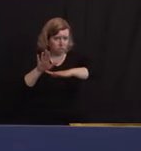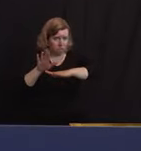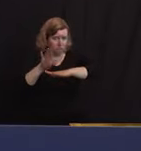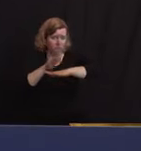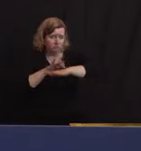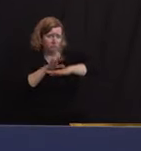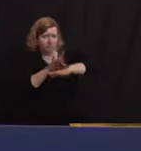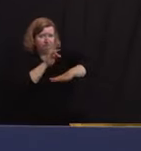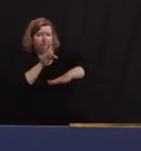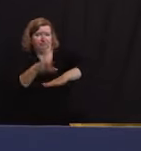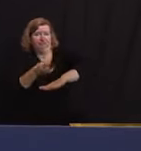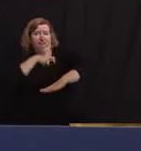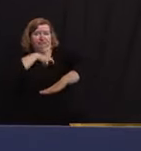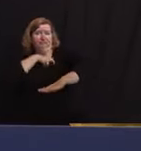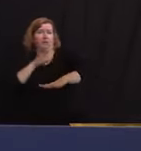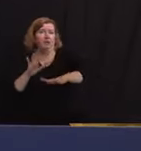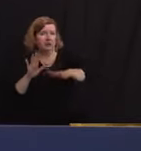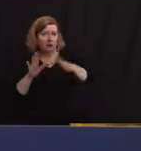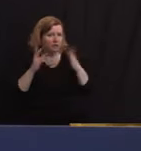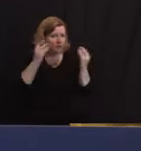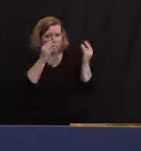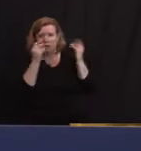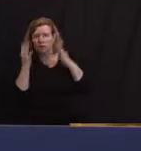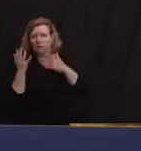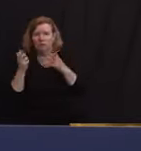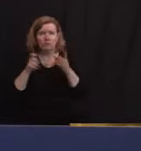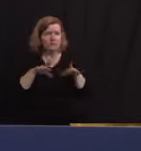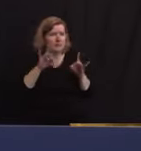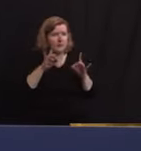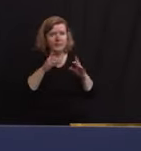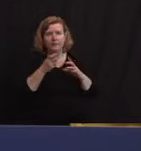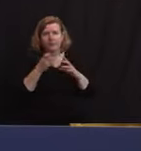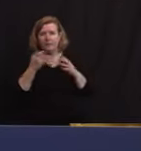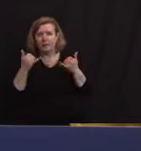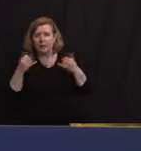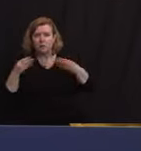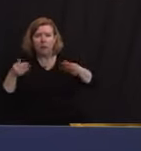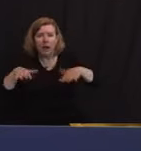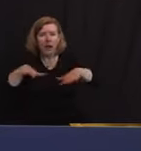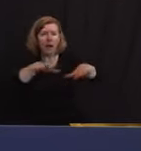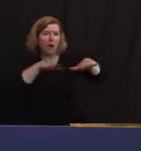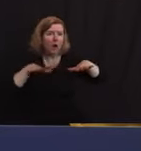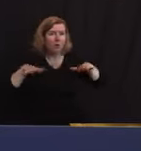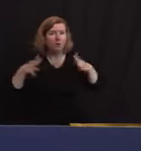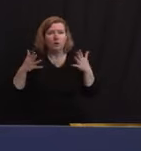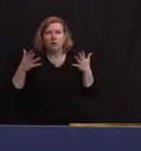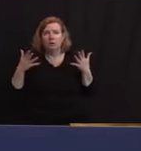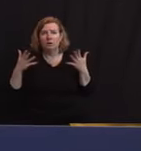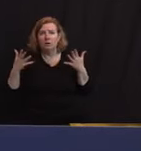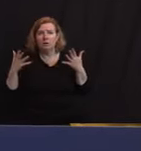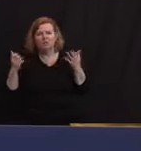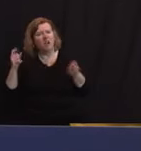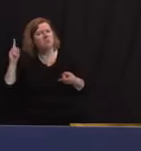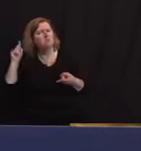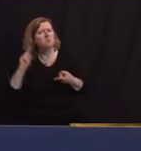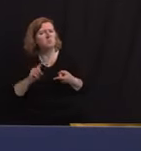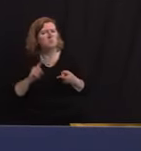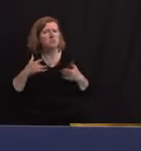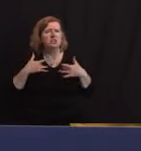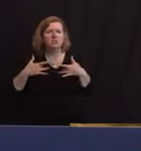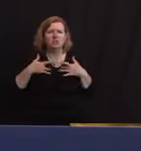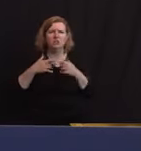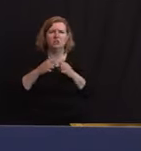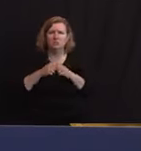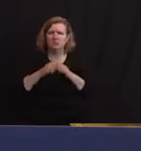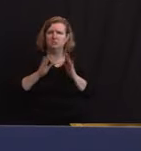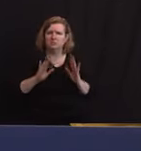pitched discussions and debates about playgrounds in particular. I think we're beyond the point where we think